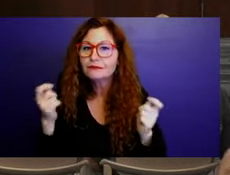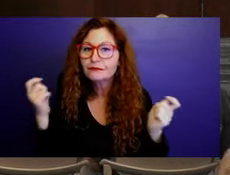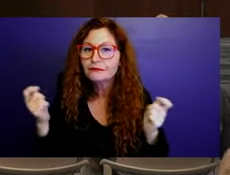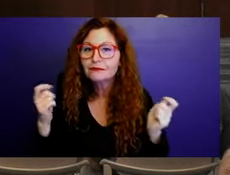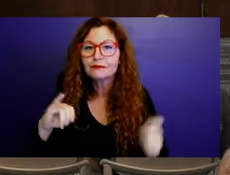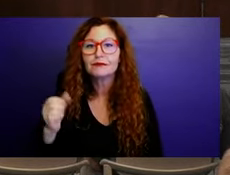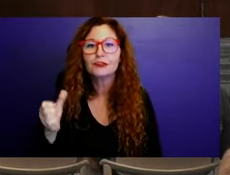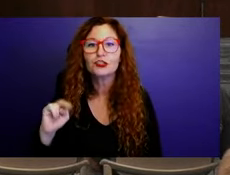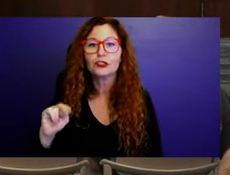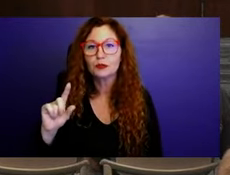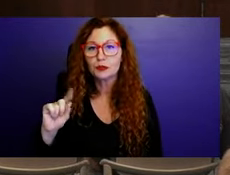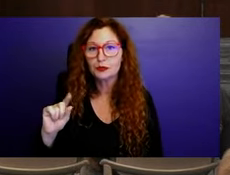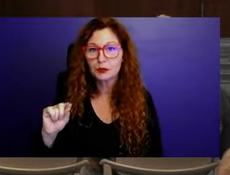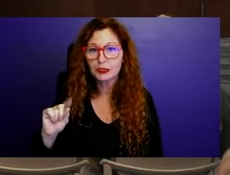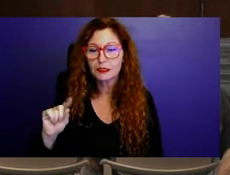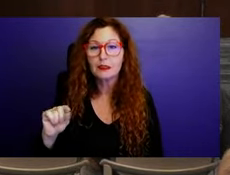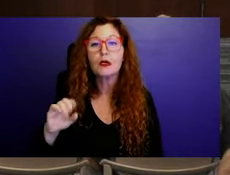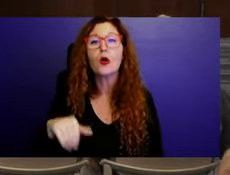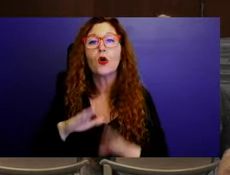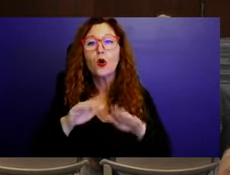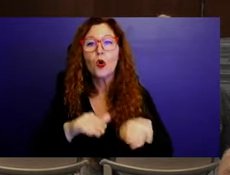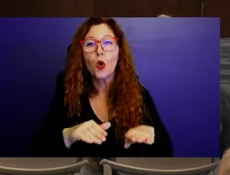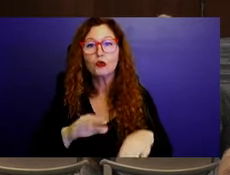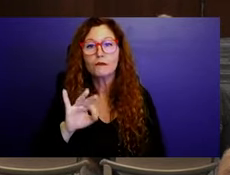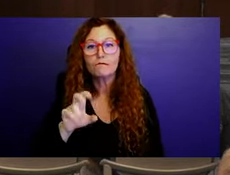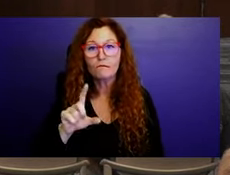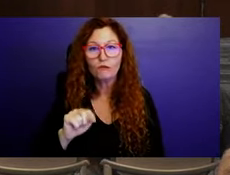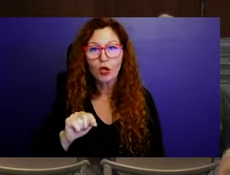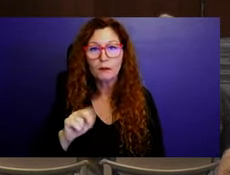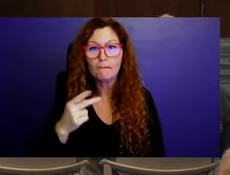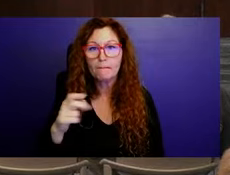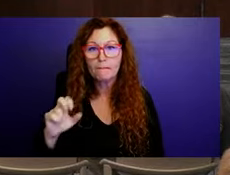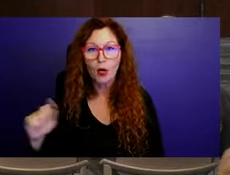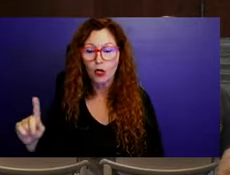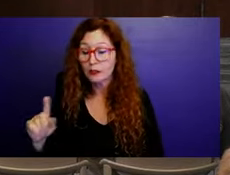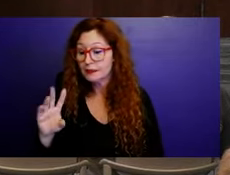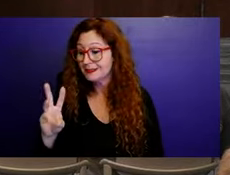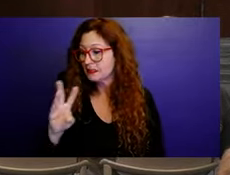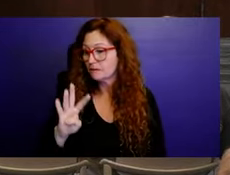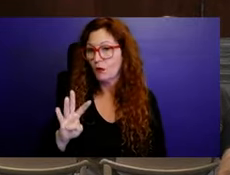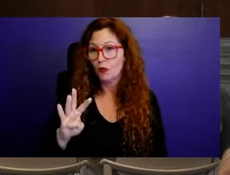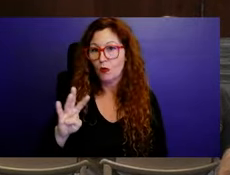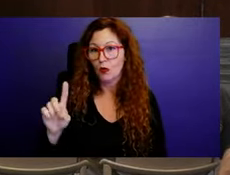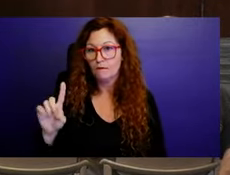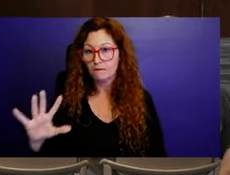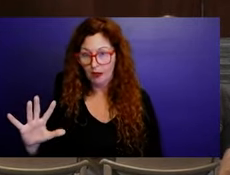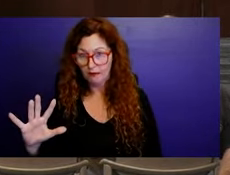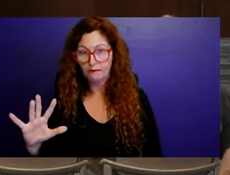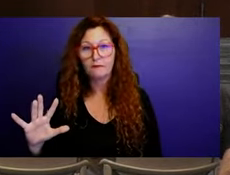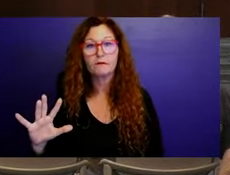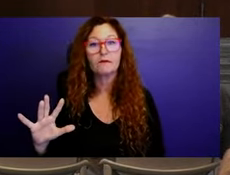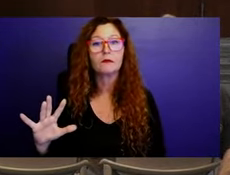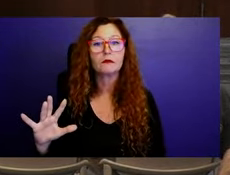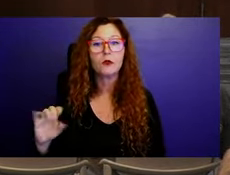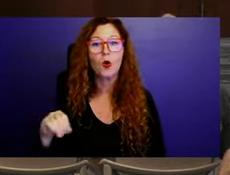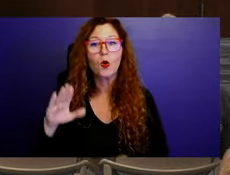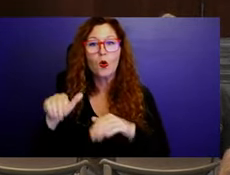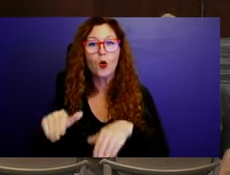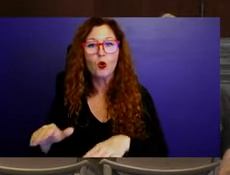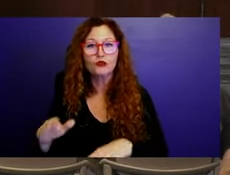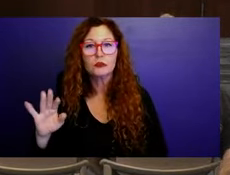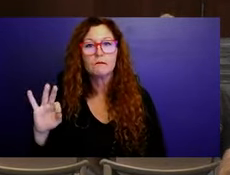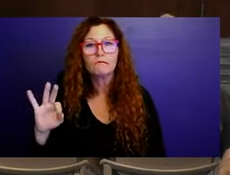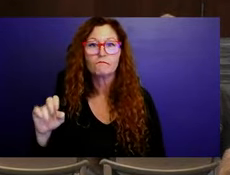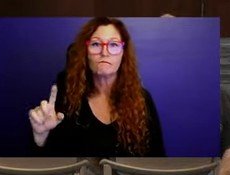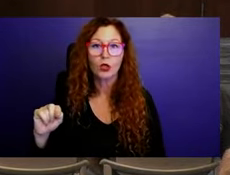Oceanfront Park located at 6415 North Ocean Boulevard. This is the third of four scheduled events being held